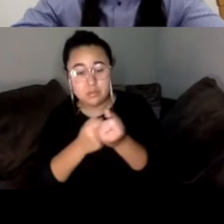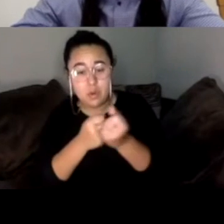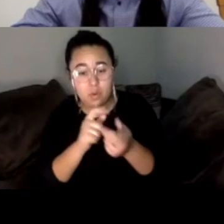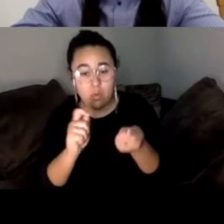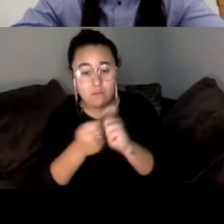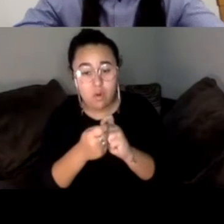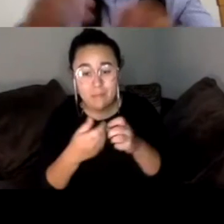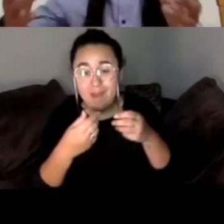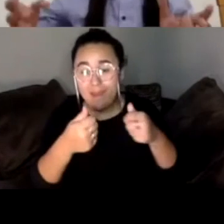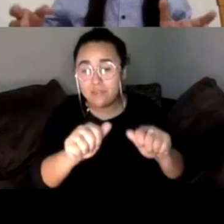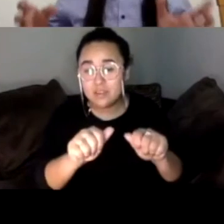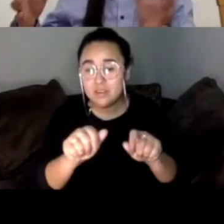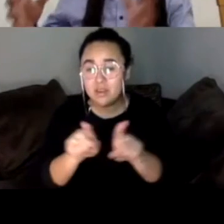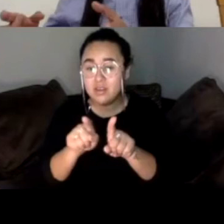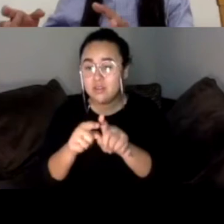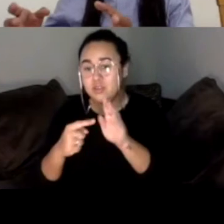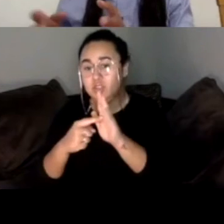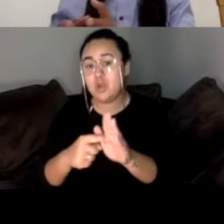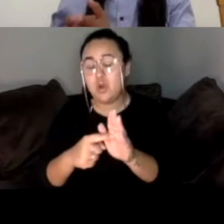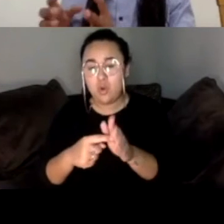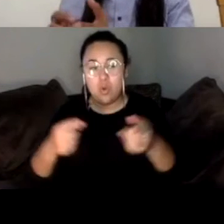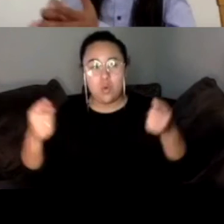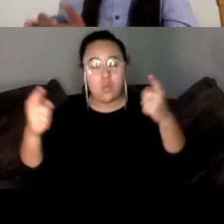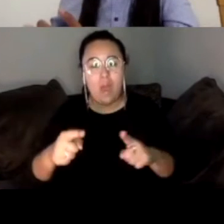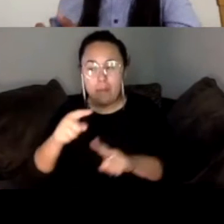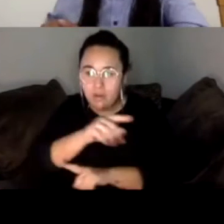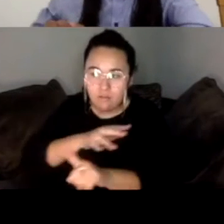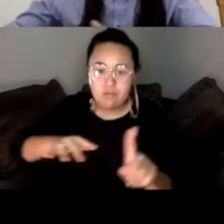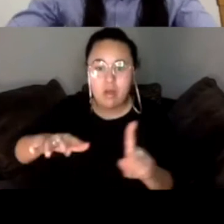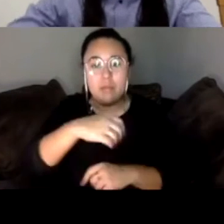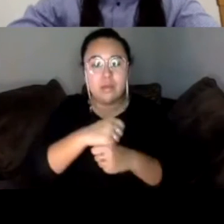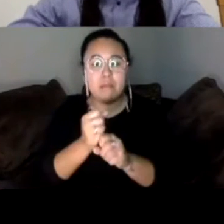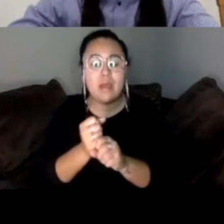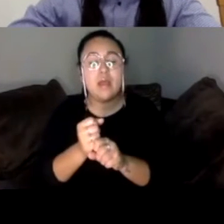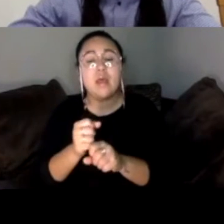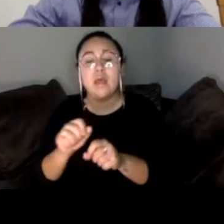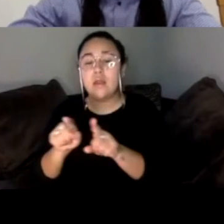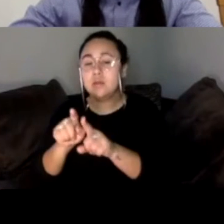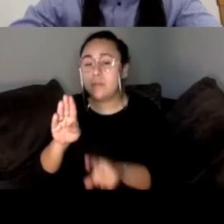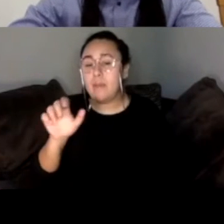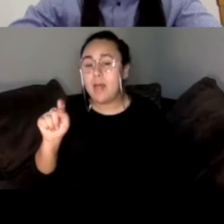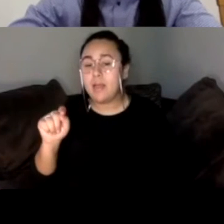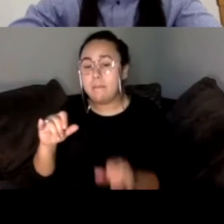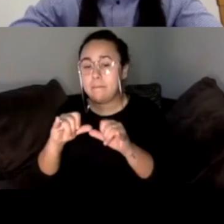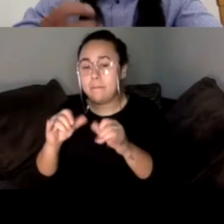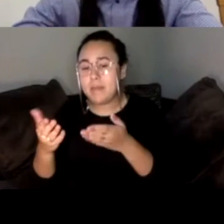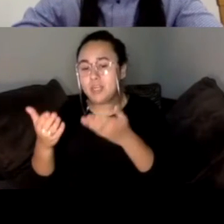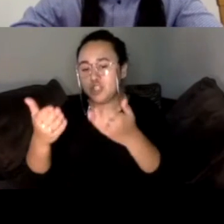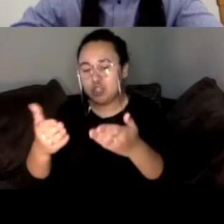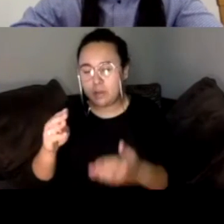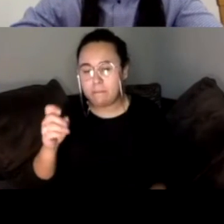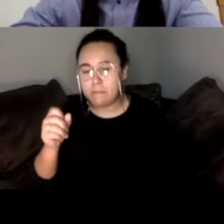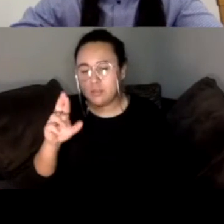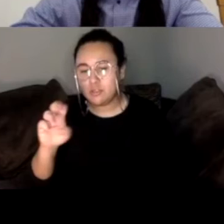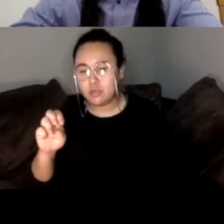translates to like the environment that's created for like the ballot measure strategy, right. Because ultimately the governor